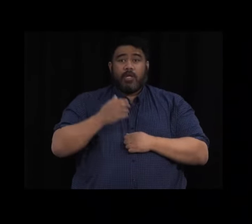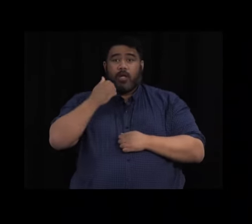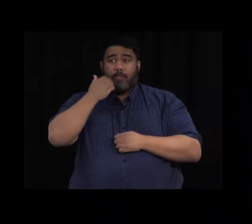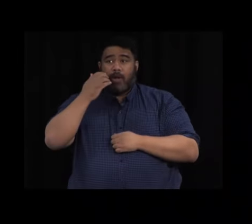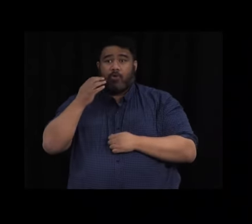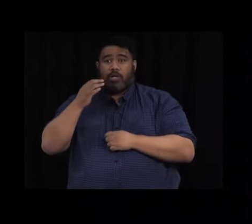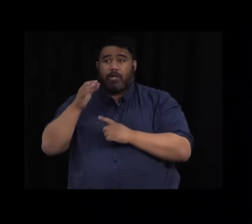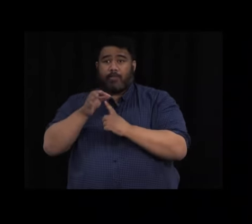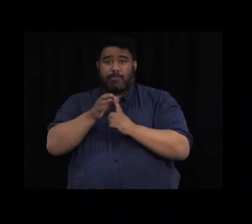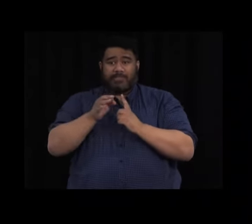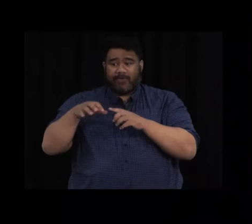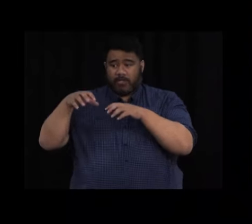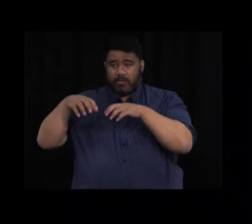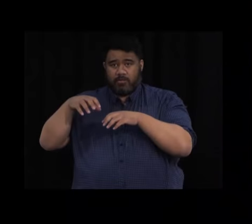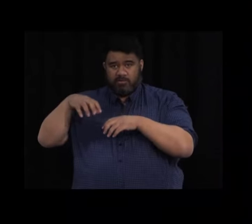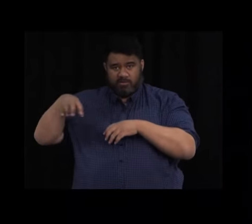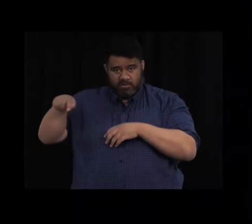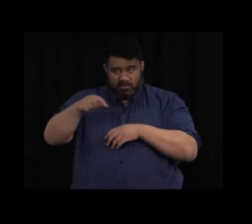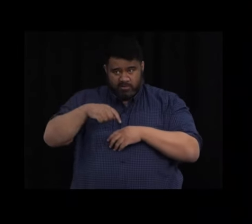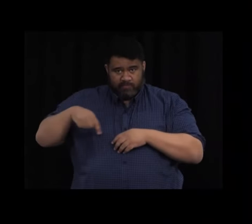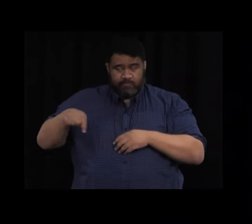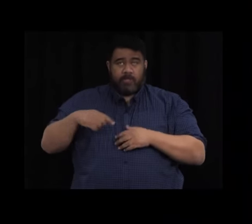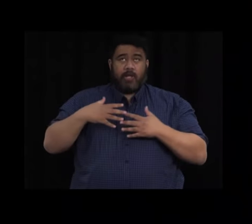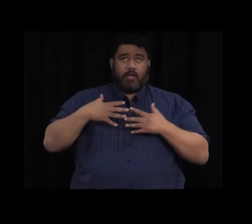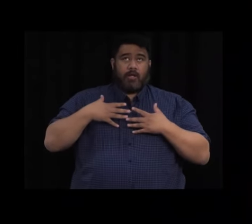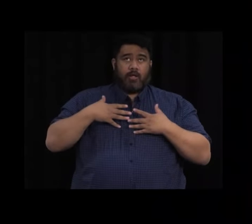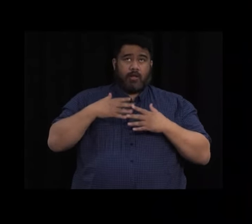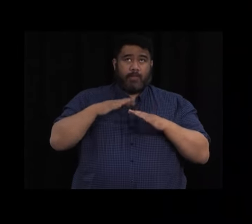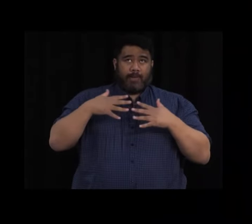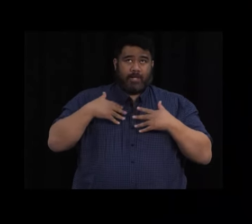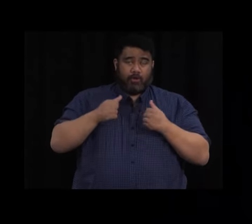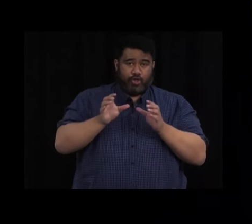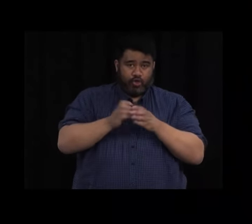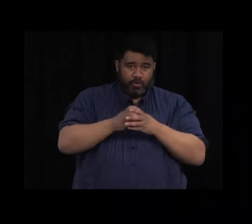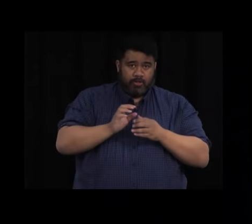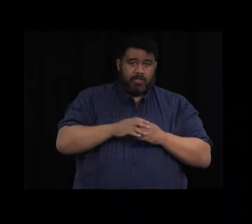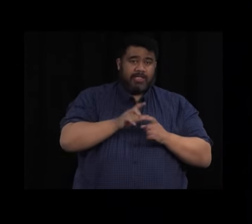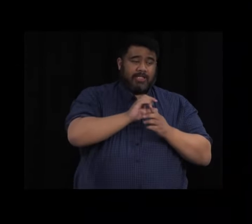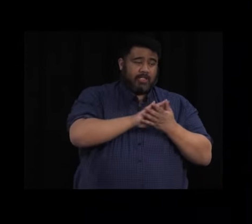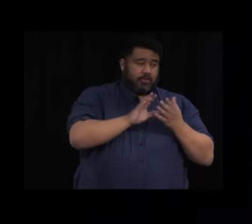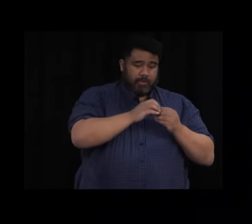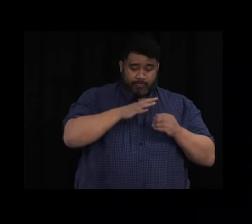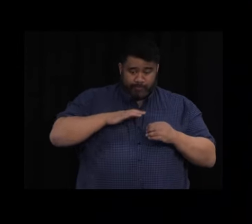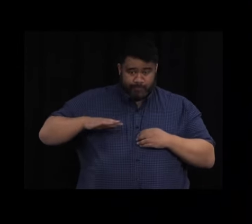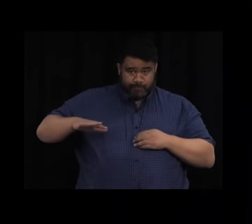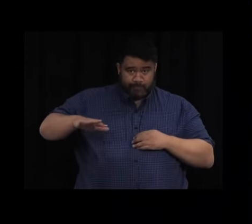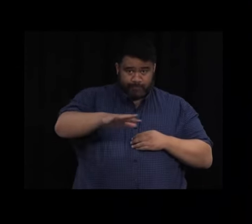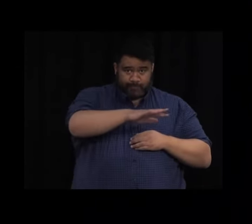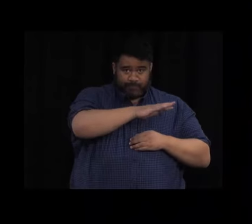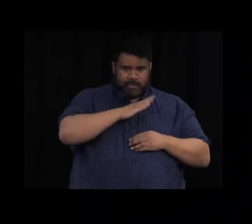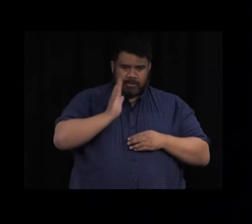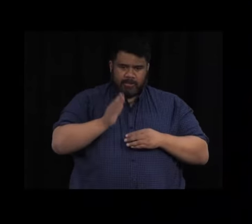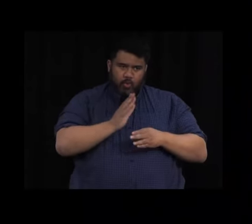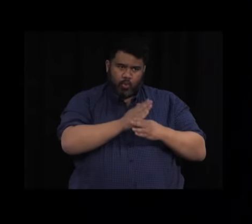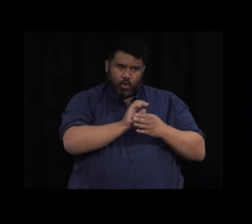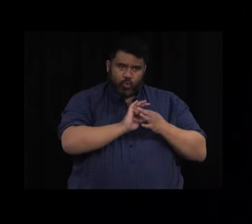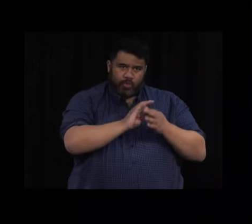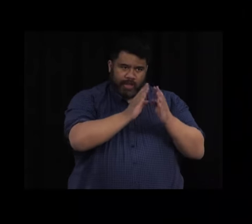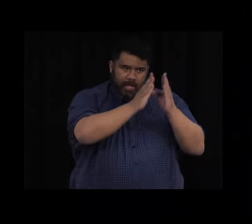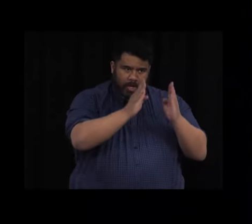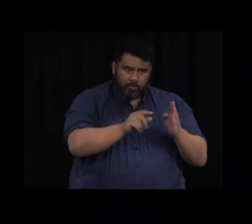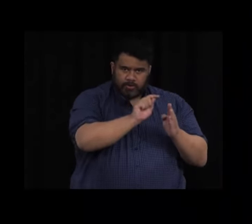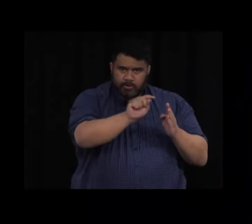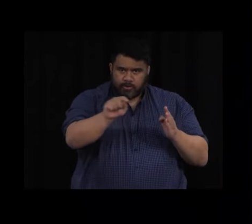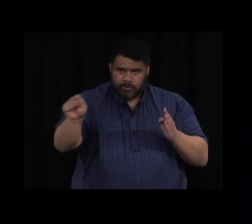Pacific providers in Auckland, our public health unit and the DHBs, continue to work with households and groups to support them to stay